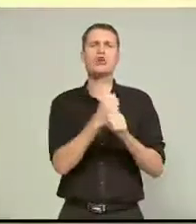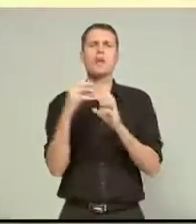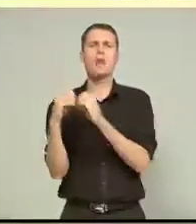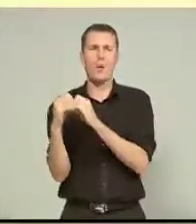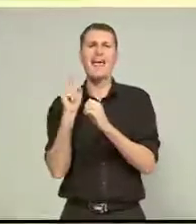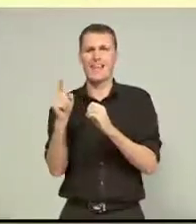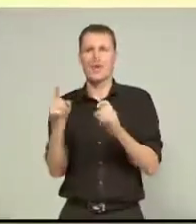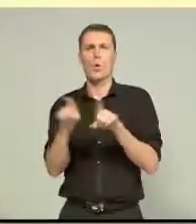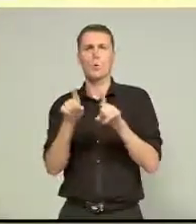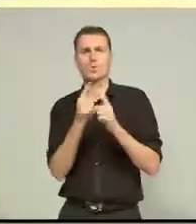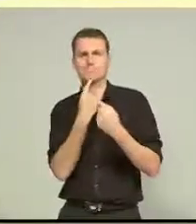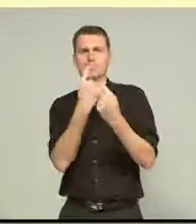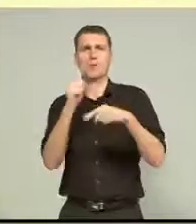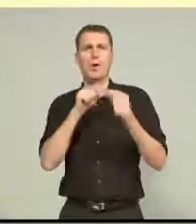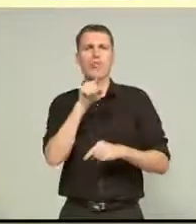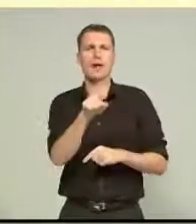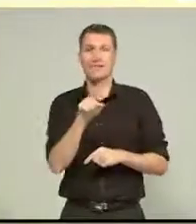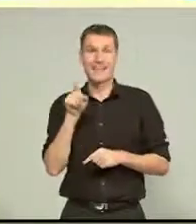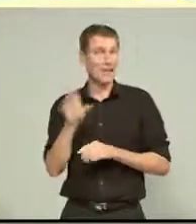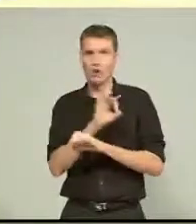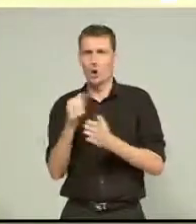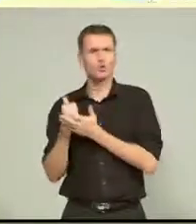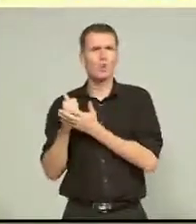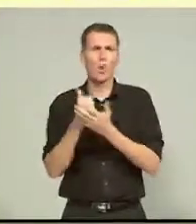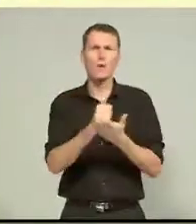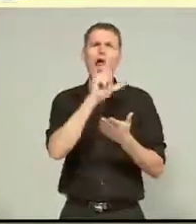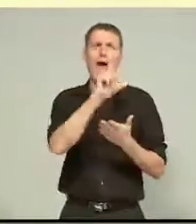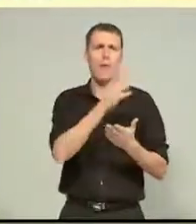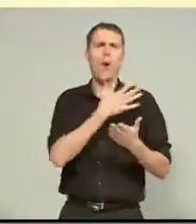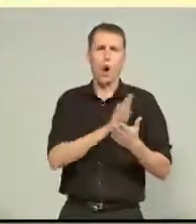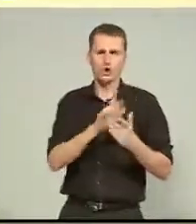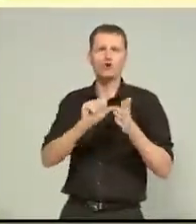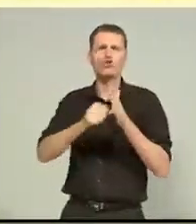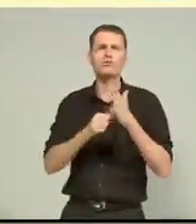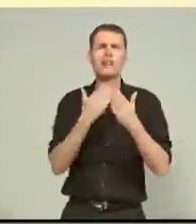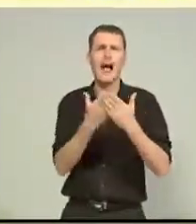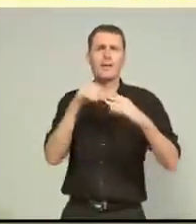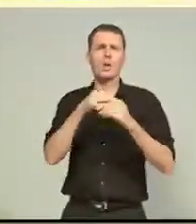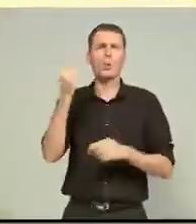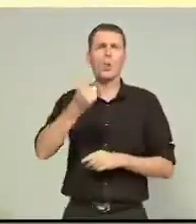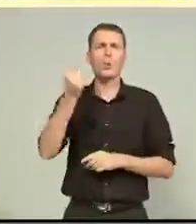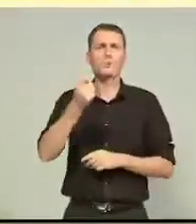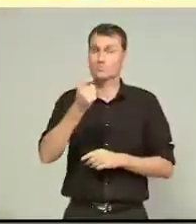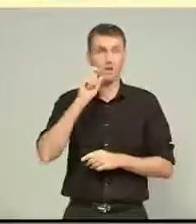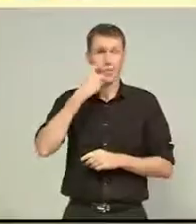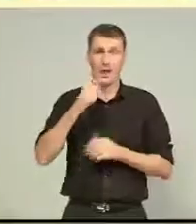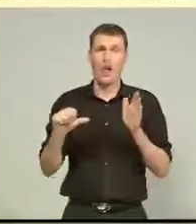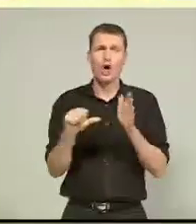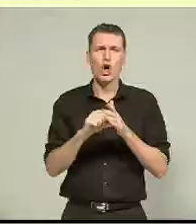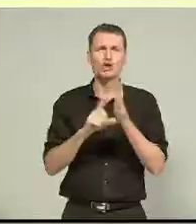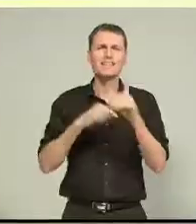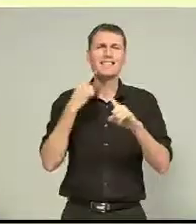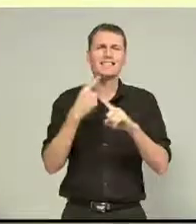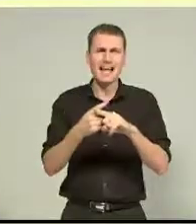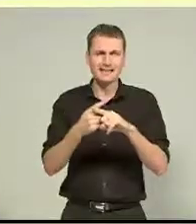The minister doesn't support Labour's plan to drive insurance claims into court, as he says it will cost the taxpayer tens of millions of